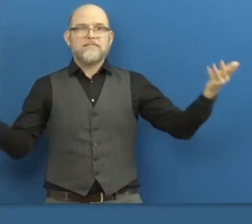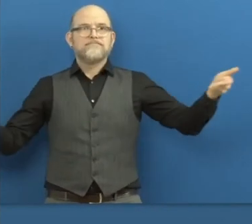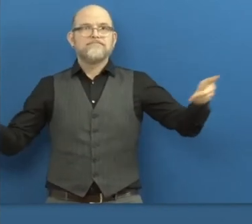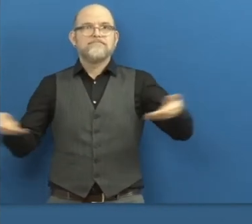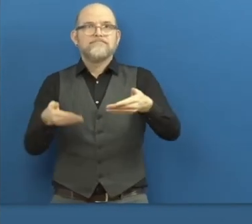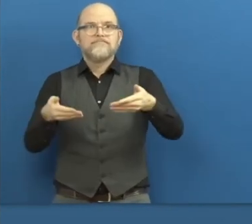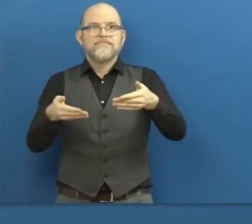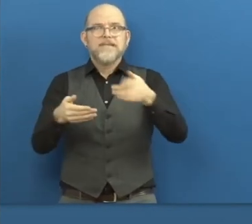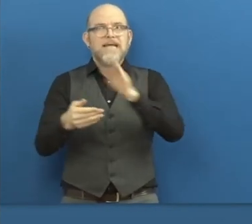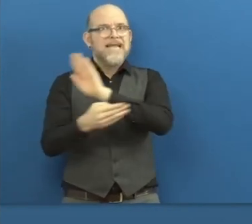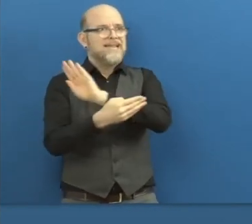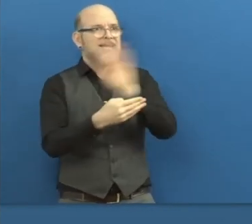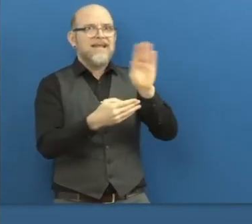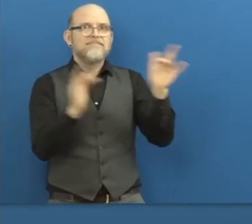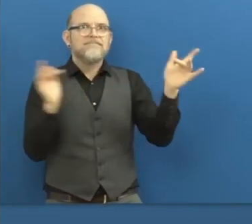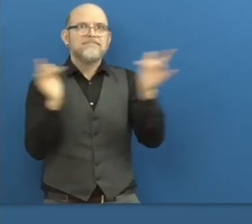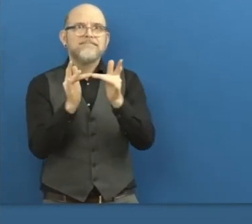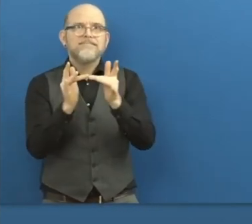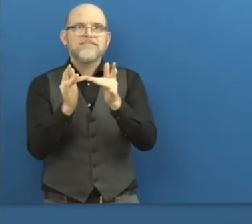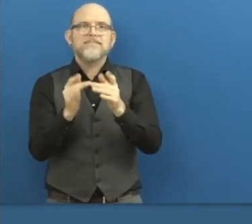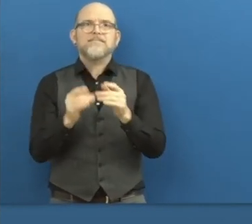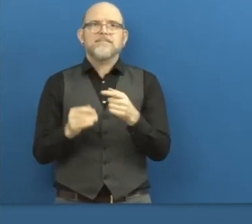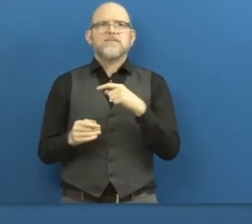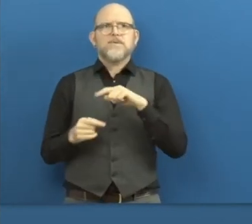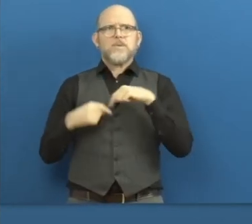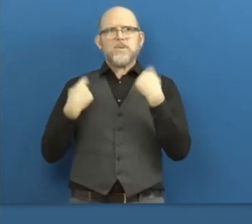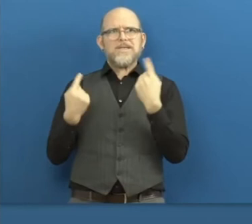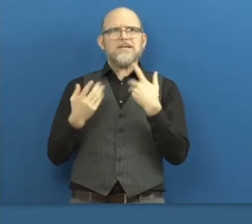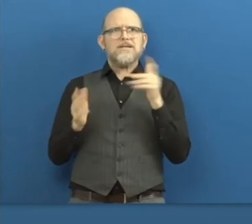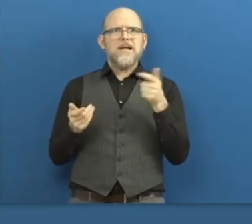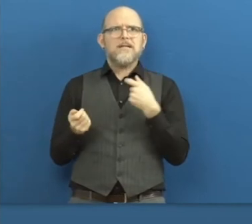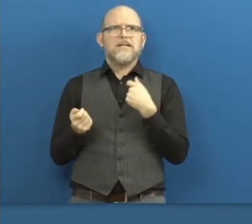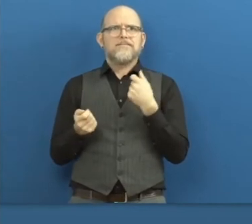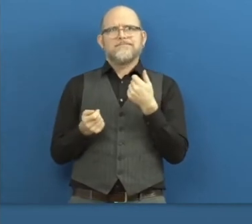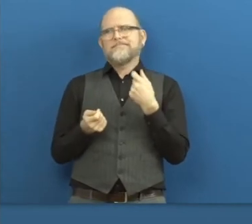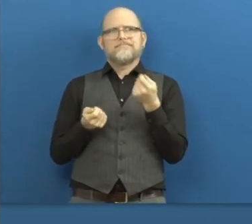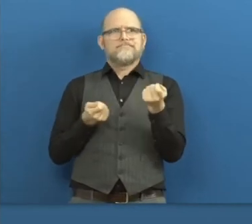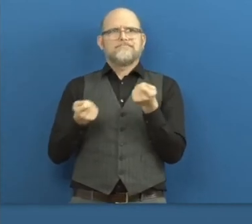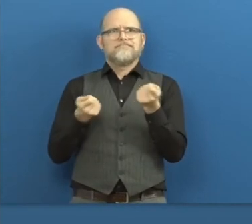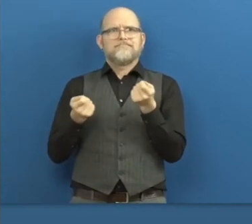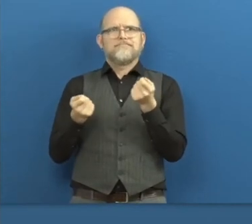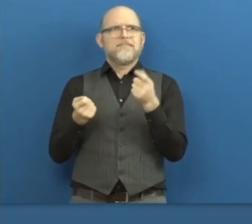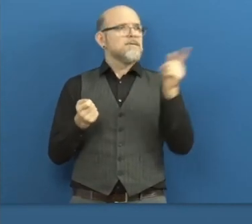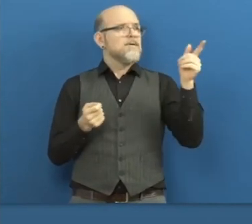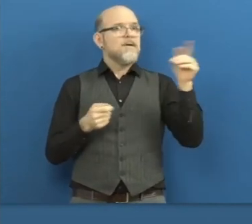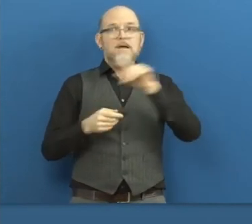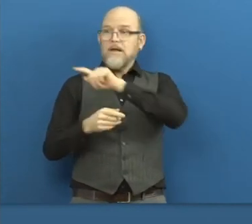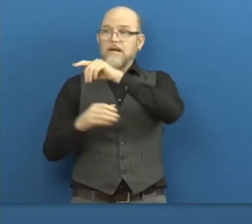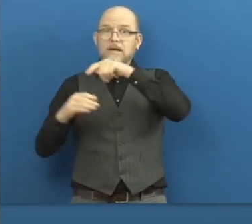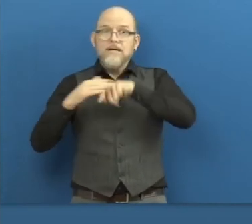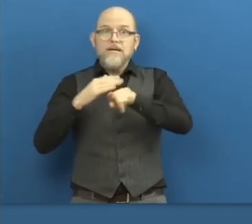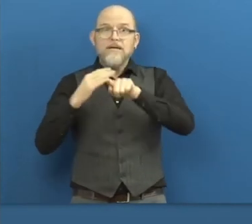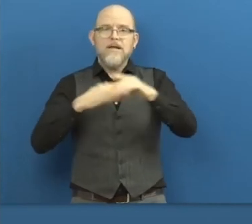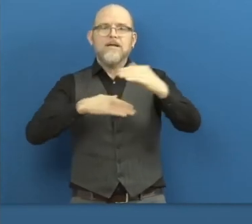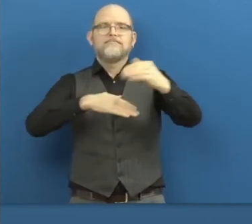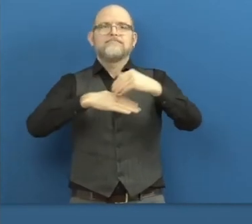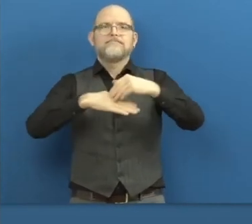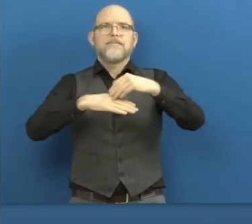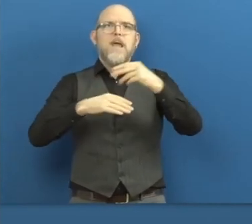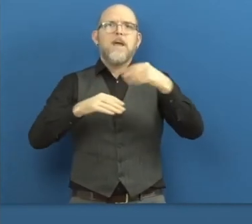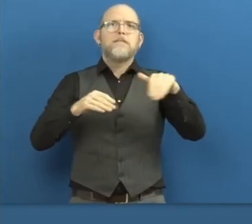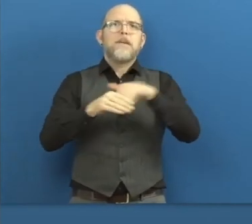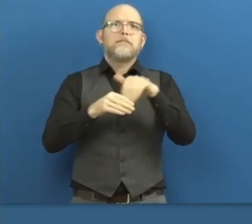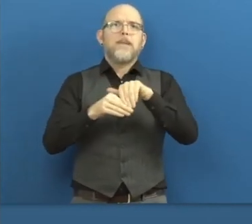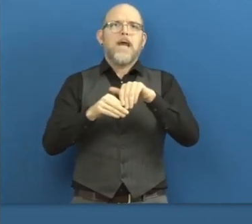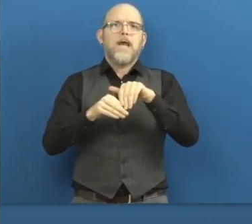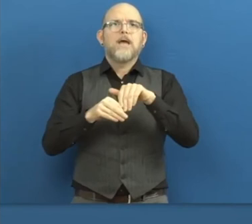the candidates are able to register on board on our job boards so as to be able to access